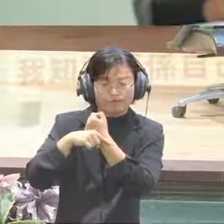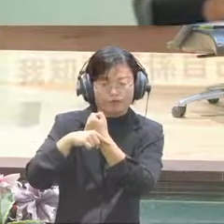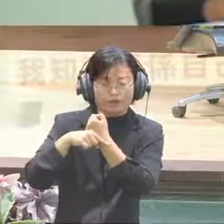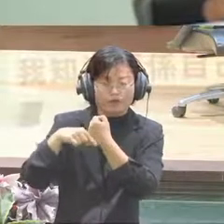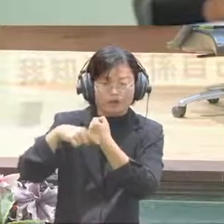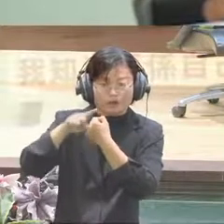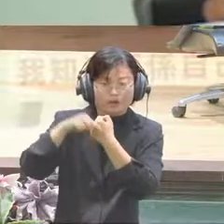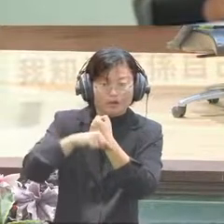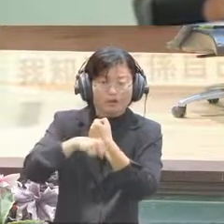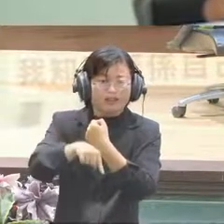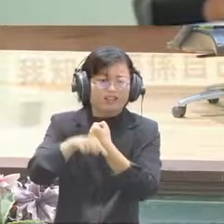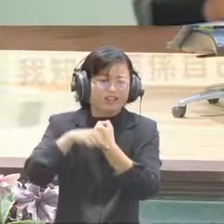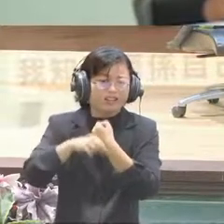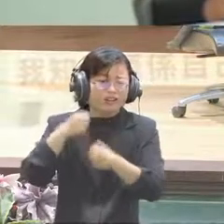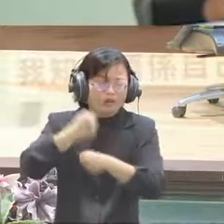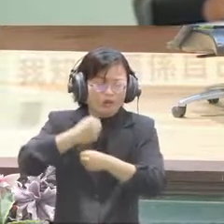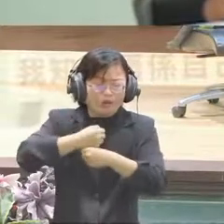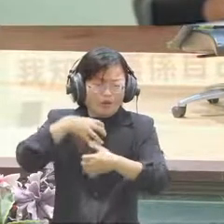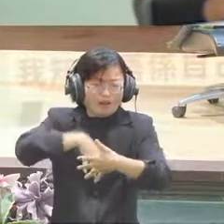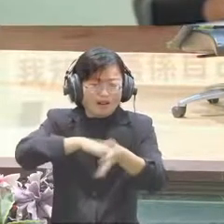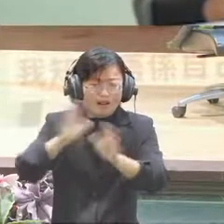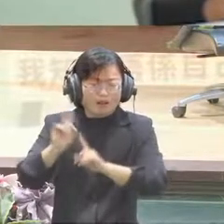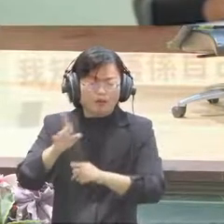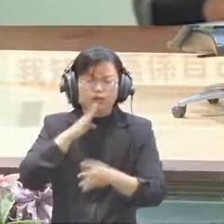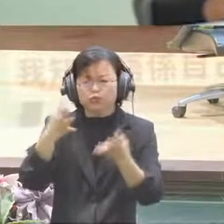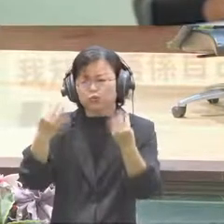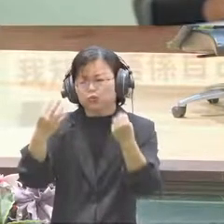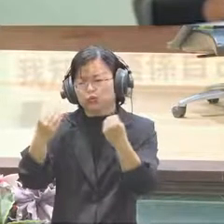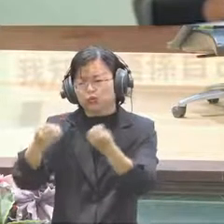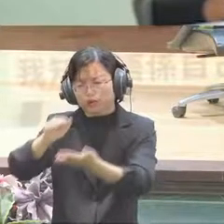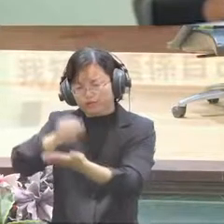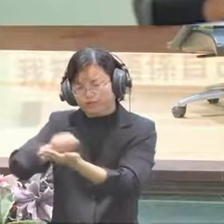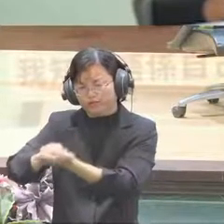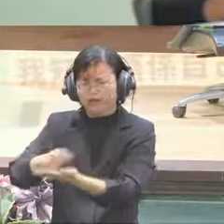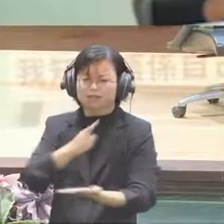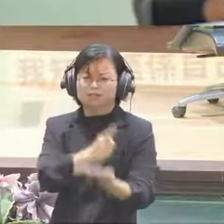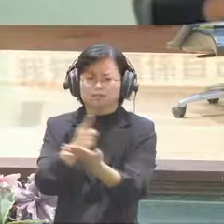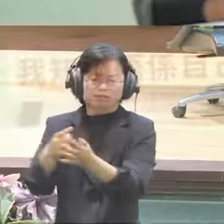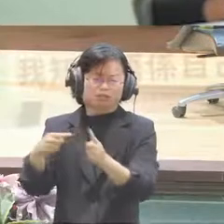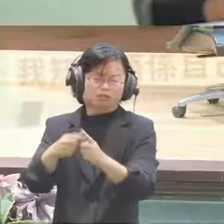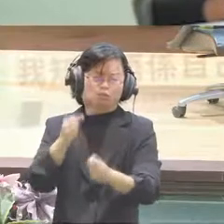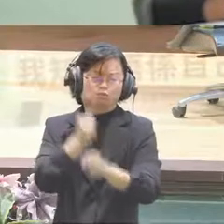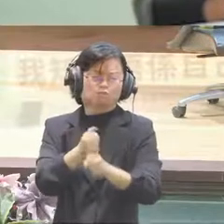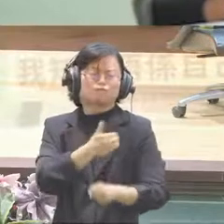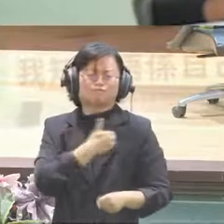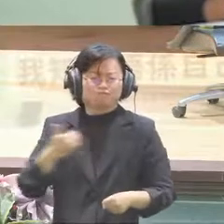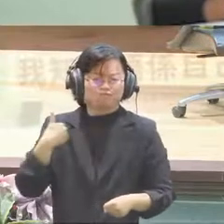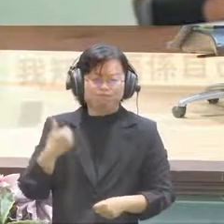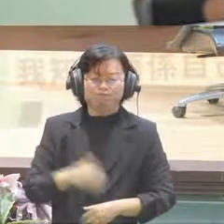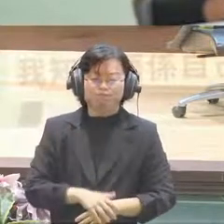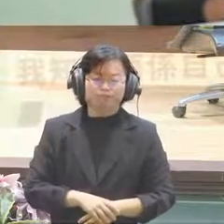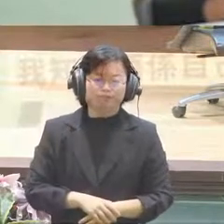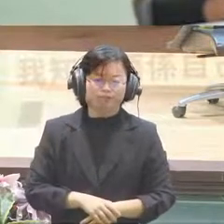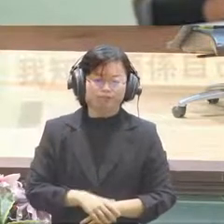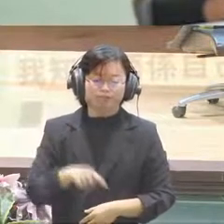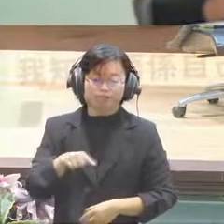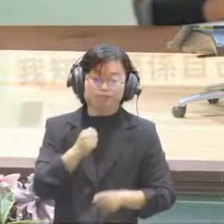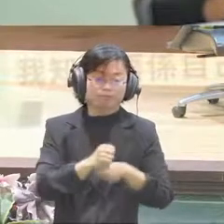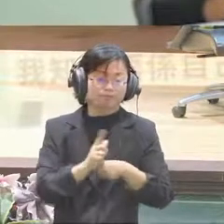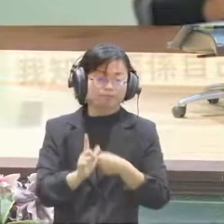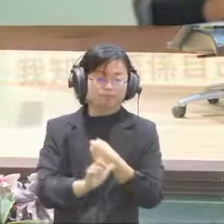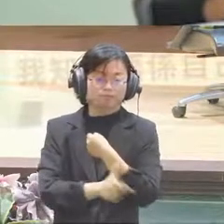years, there are increasing risk of doing this kind of collaborative research or simply